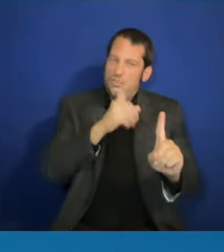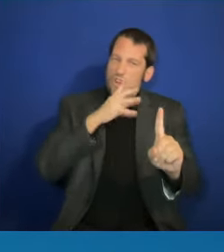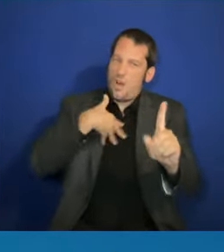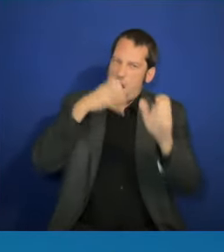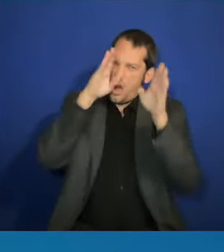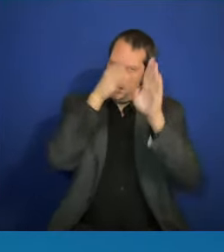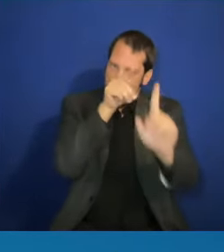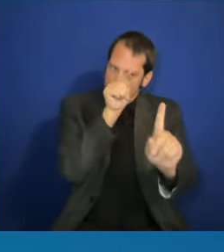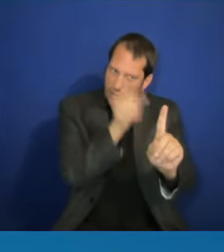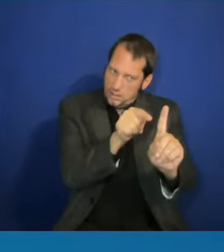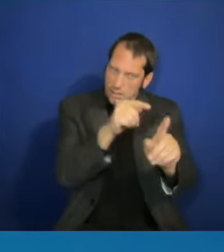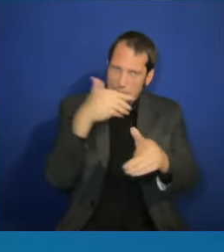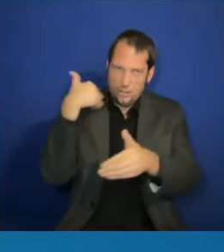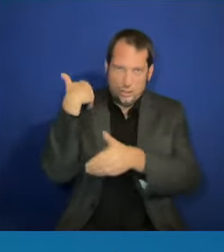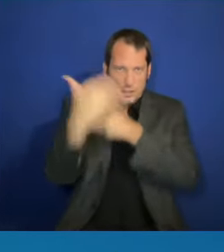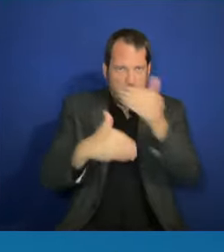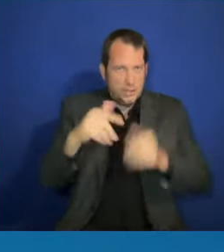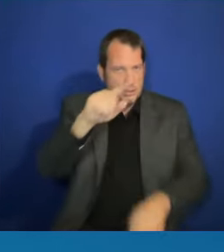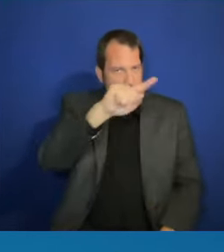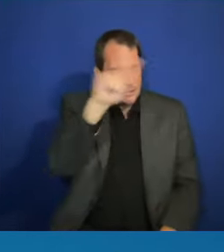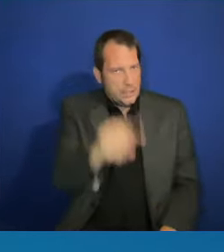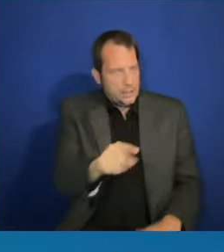I knew I'd get that response.